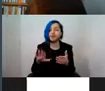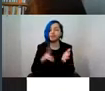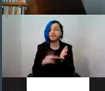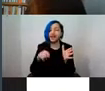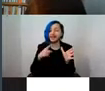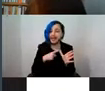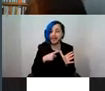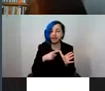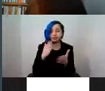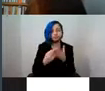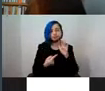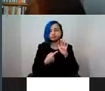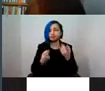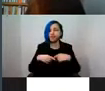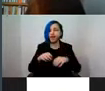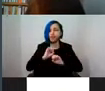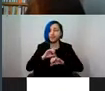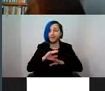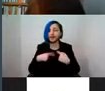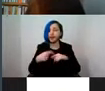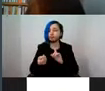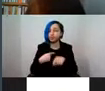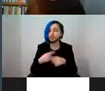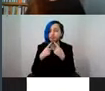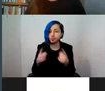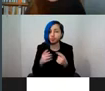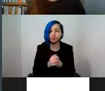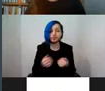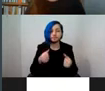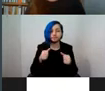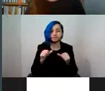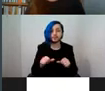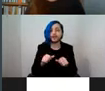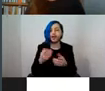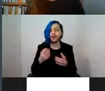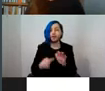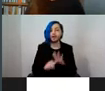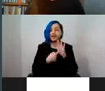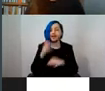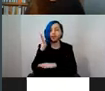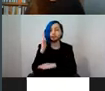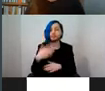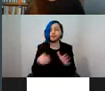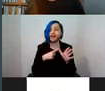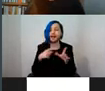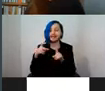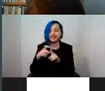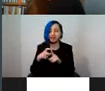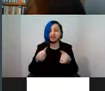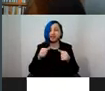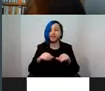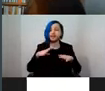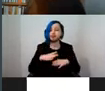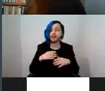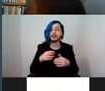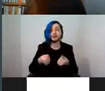integral to some of the feedback and the responses we had from the report itself. And then we'll have our keynote in response from Annette Decker, a comfort break and then discussion. So